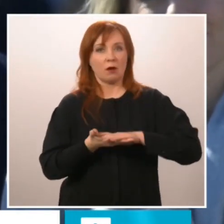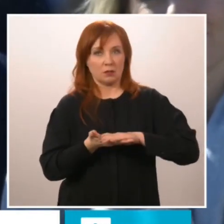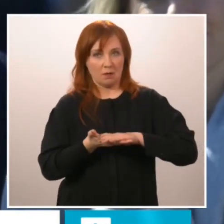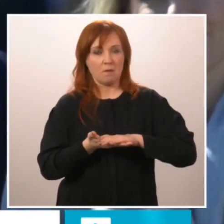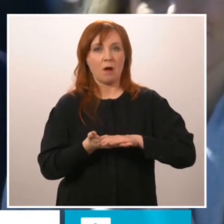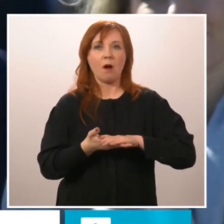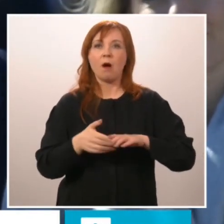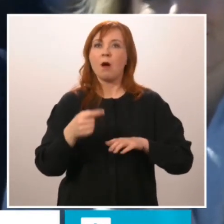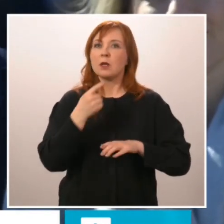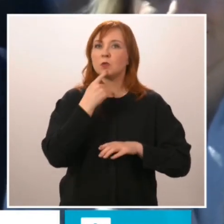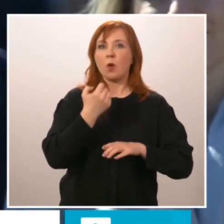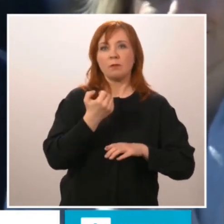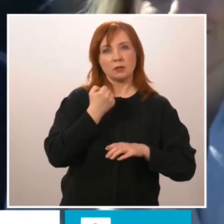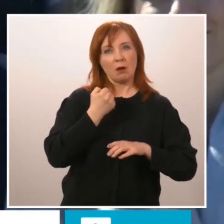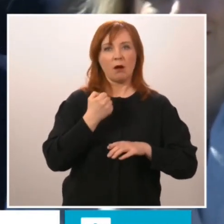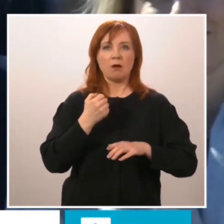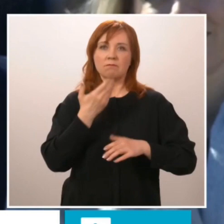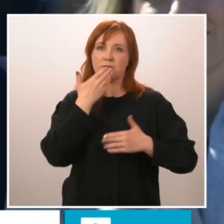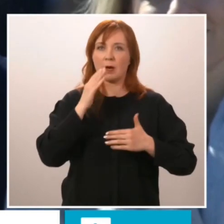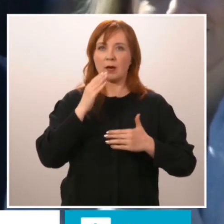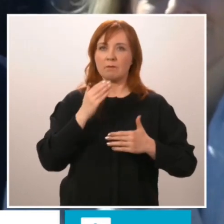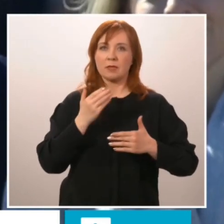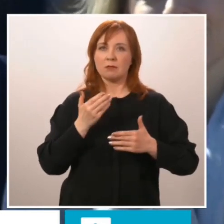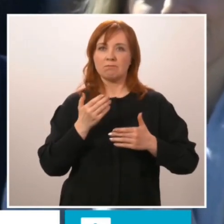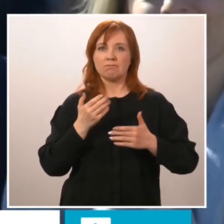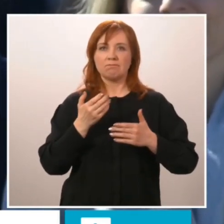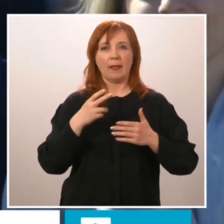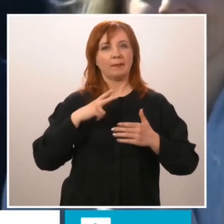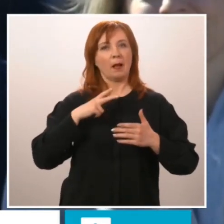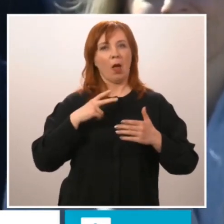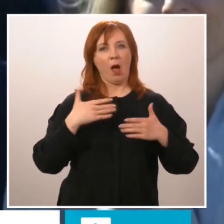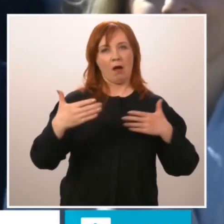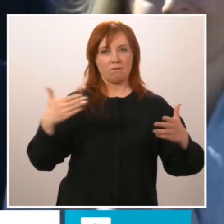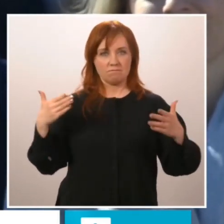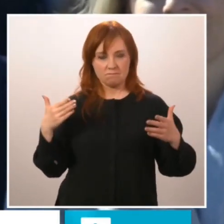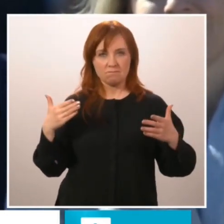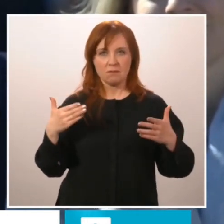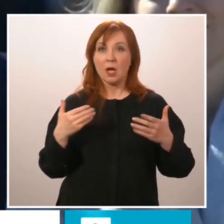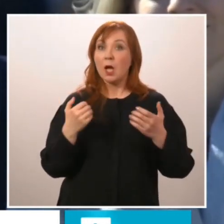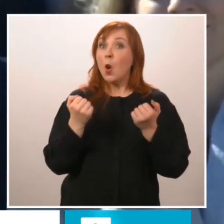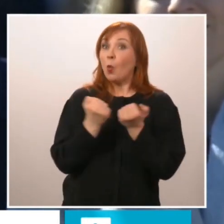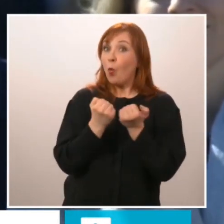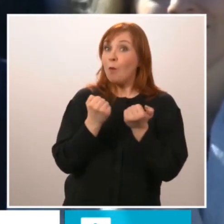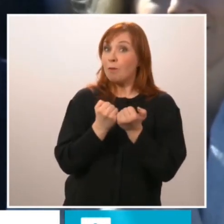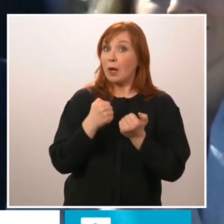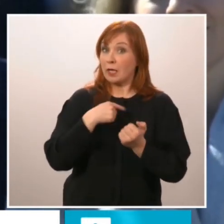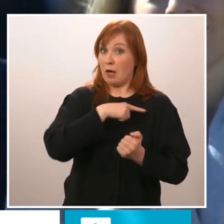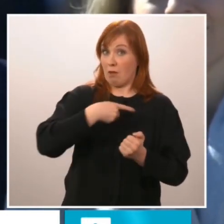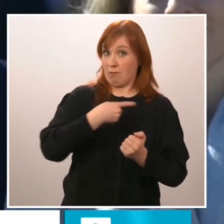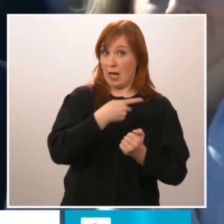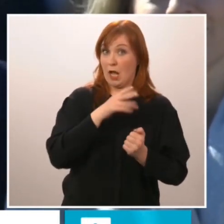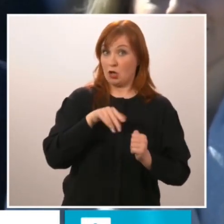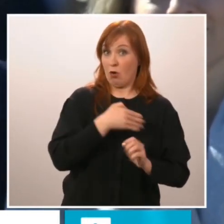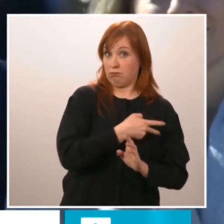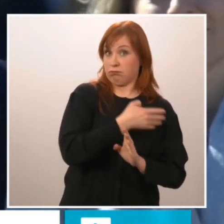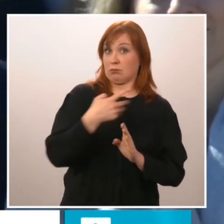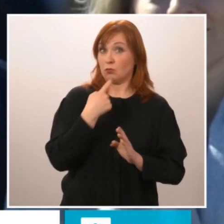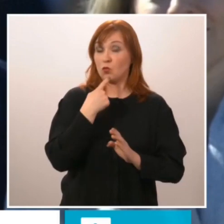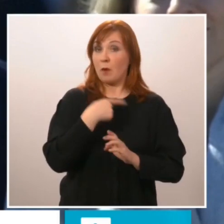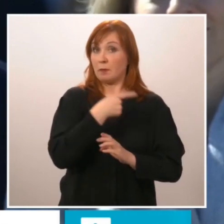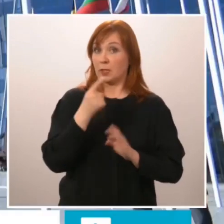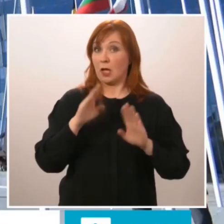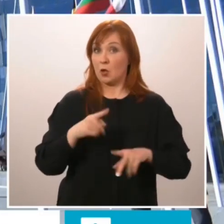for maneuver. As a partner, we have already long actively participated in